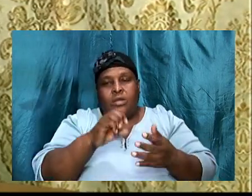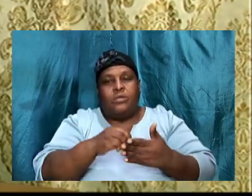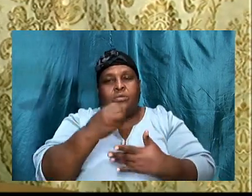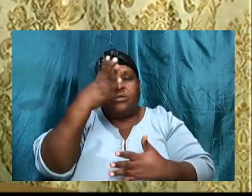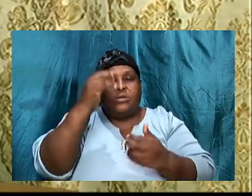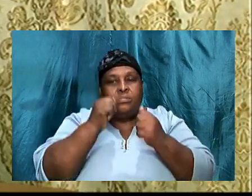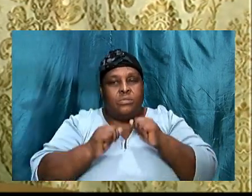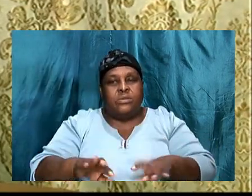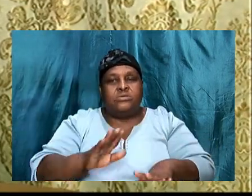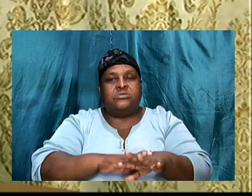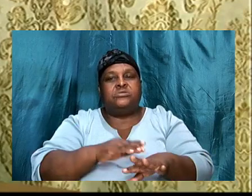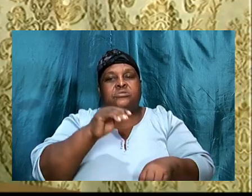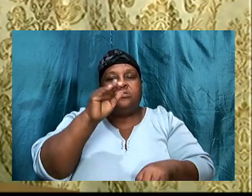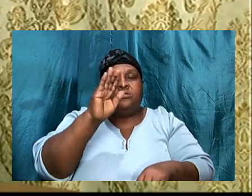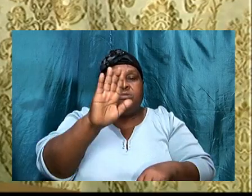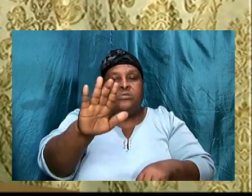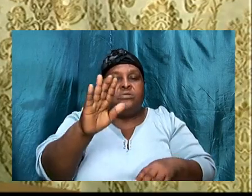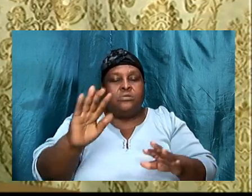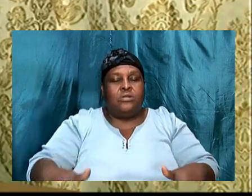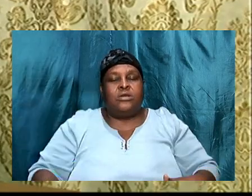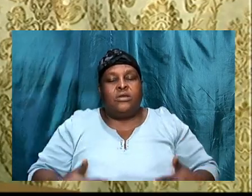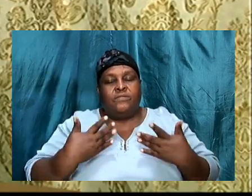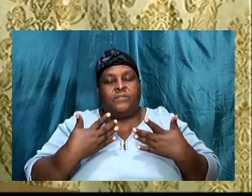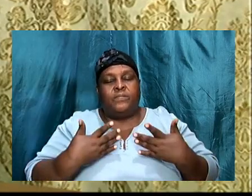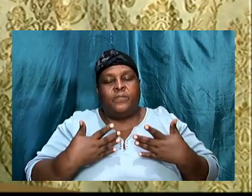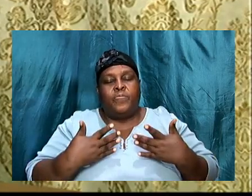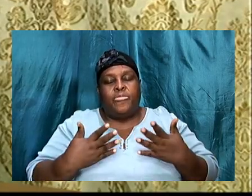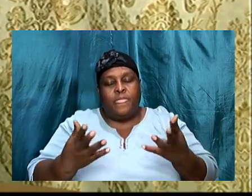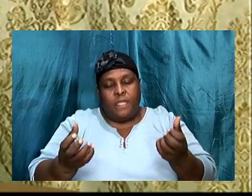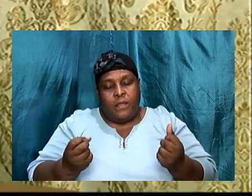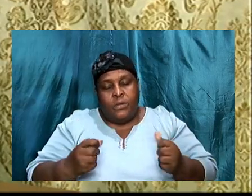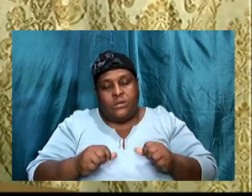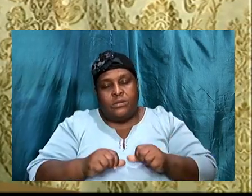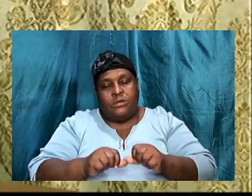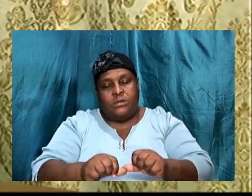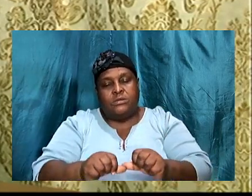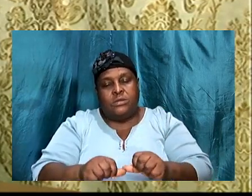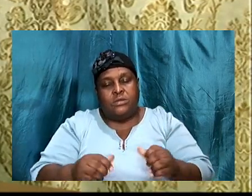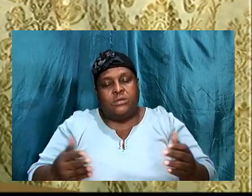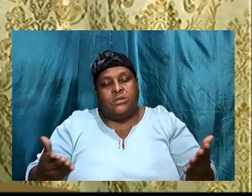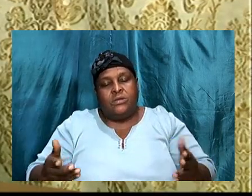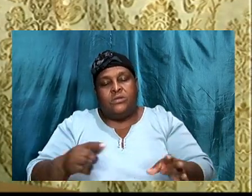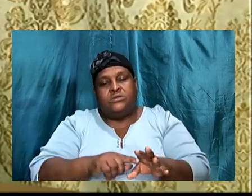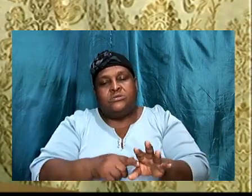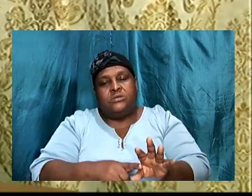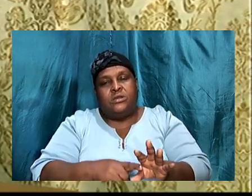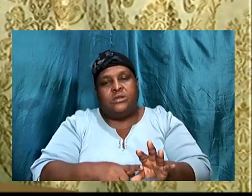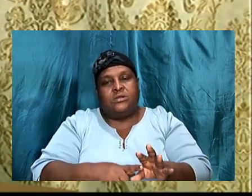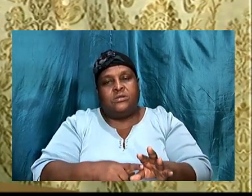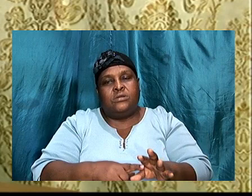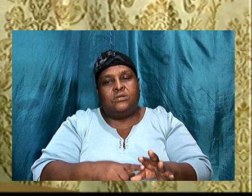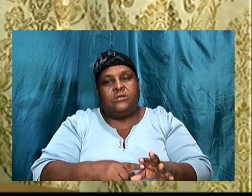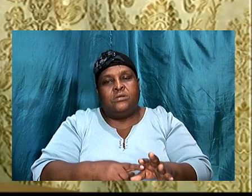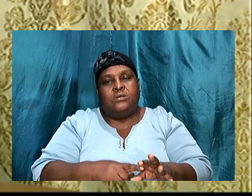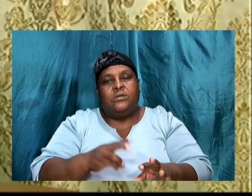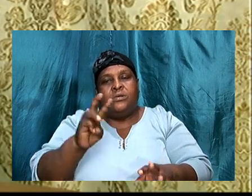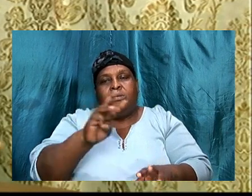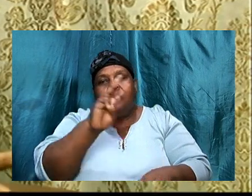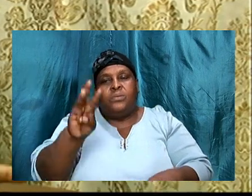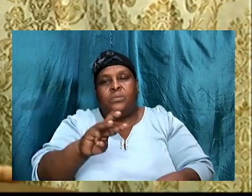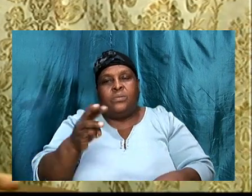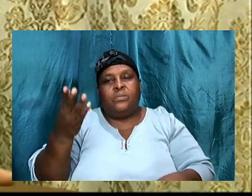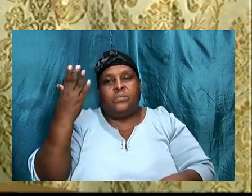And we want to continue with what we started a couple of weeks ago. And before we go any further, I would like to